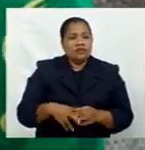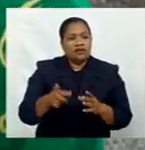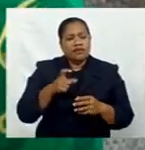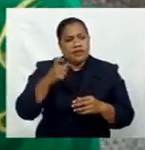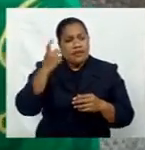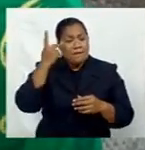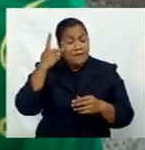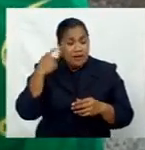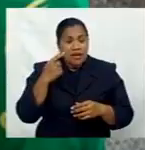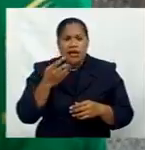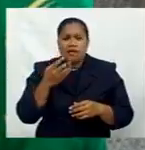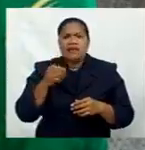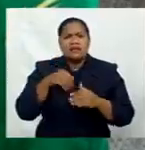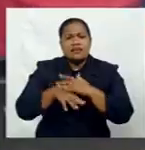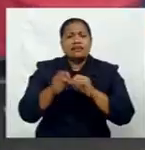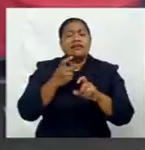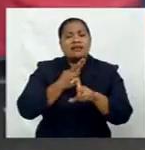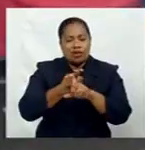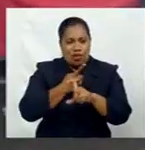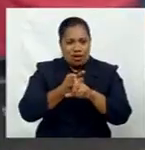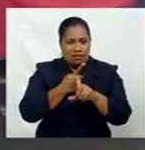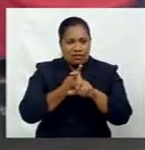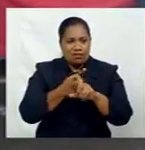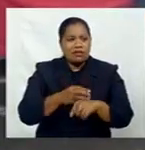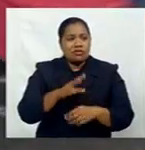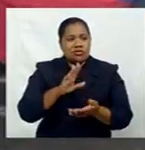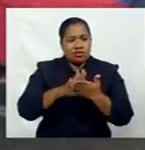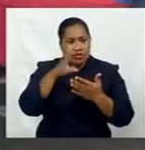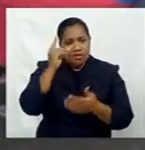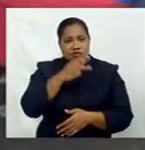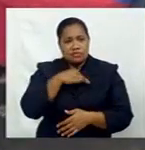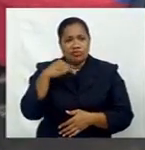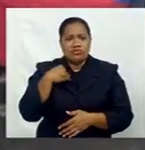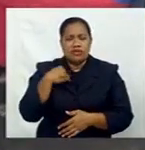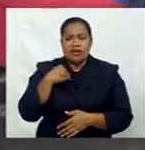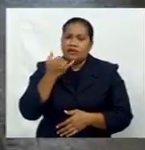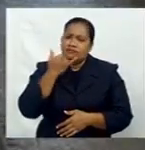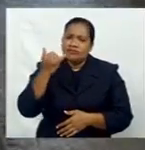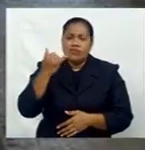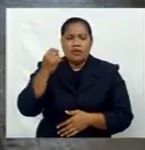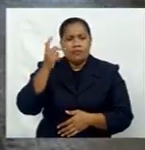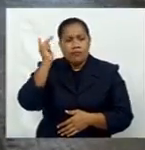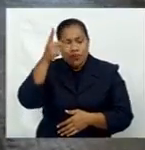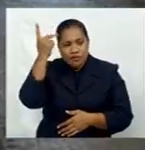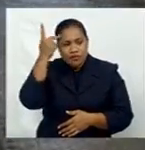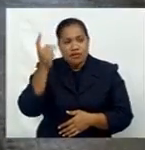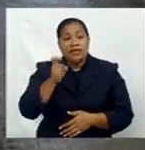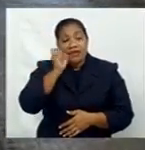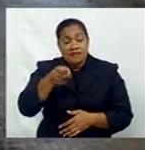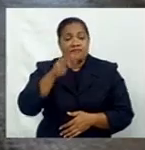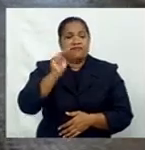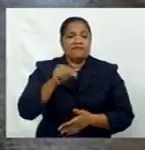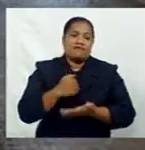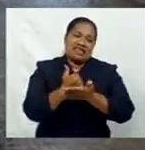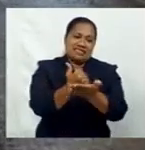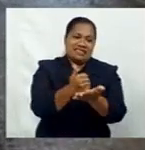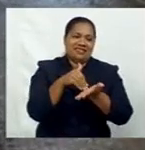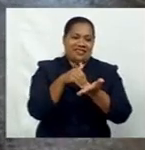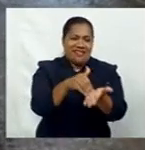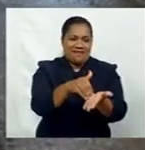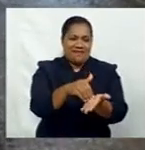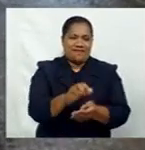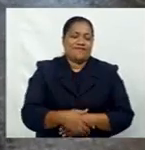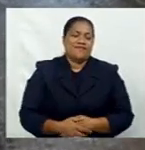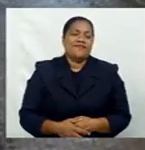Kinnoia and the education ministry had been in touch with the principal of the school should they require any assistance. Chosay